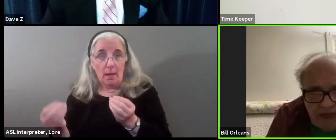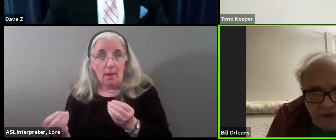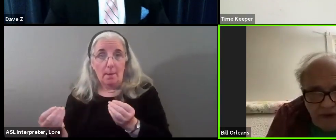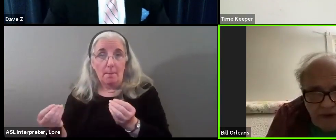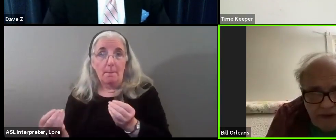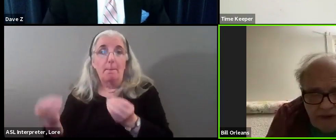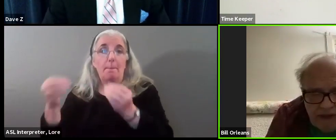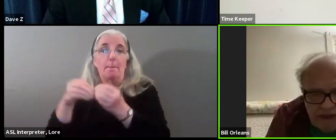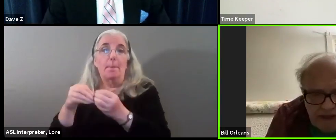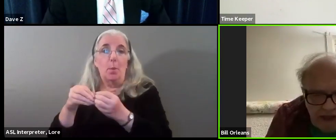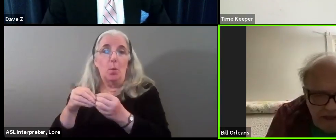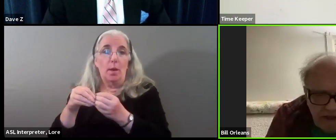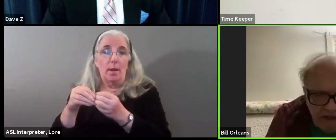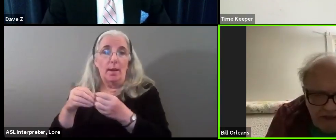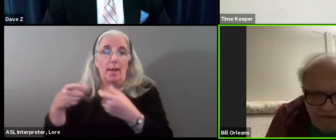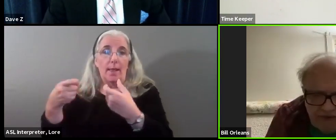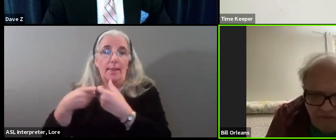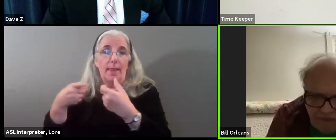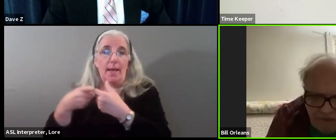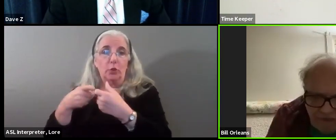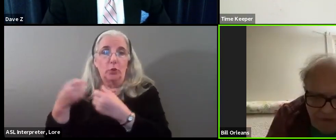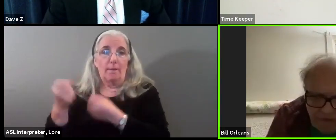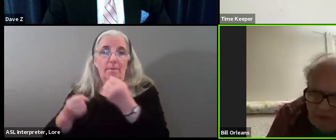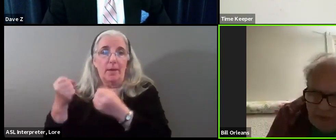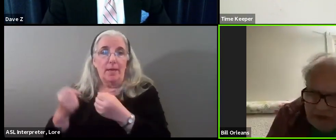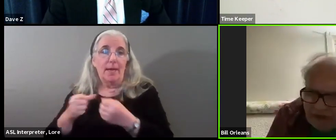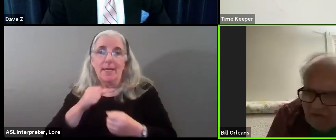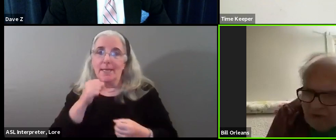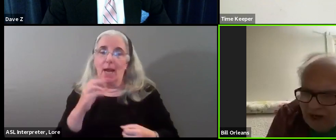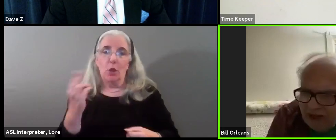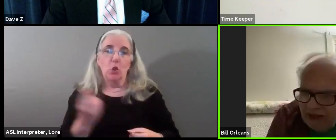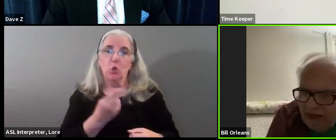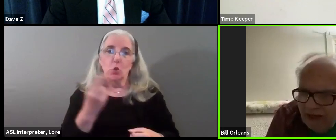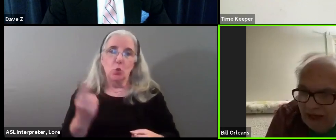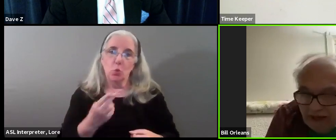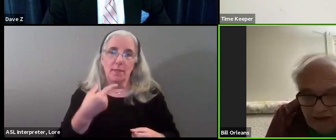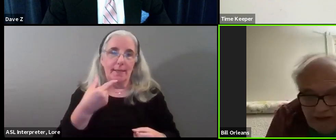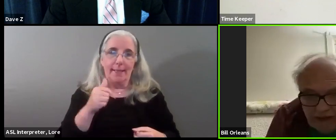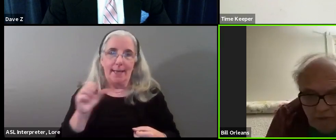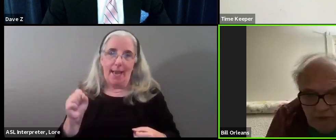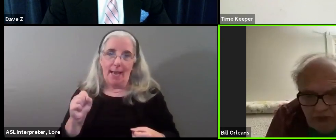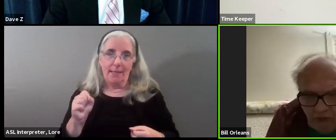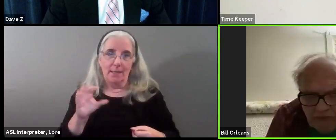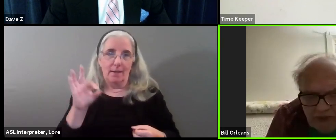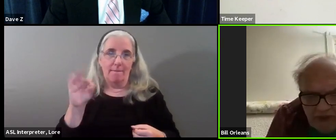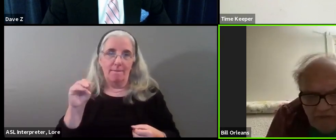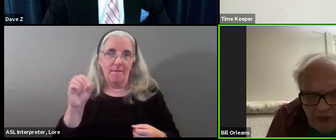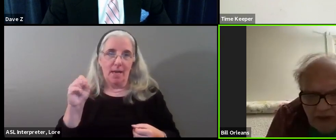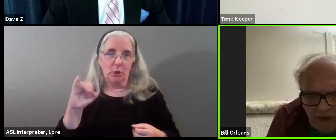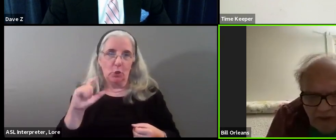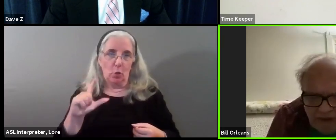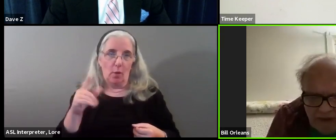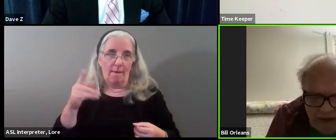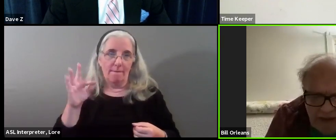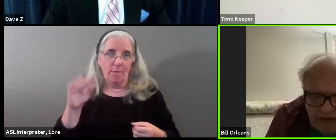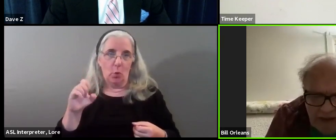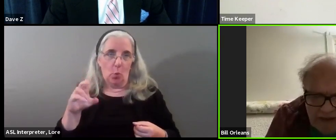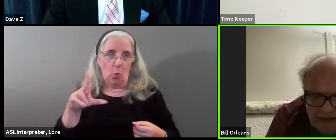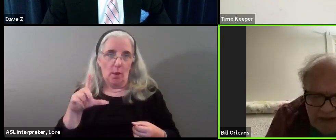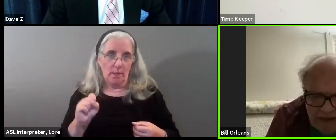that are not of the infernal combustion variety, and that would be equipment as well.